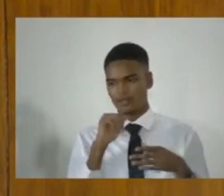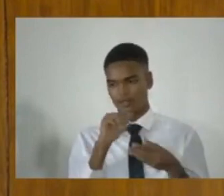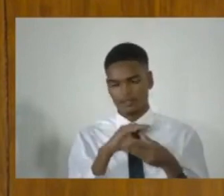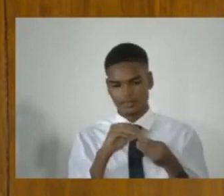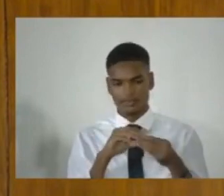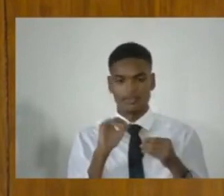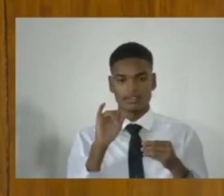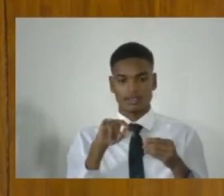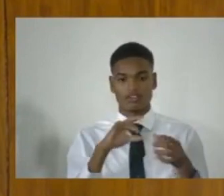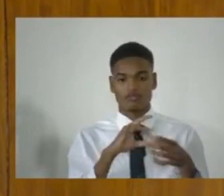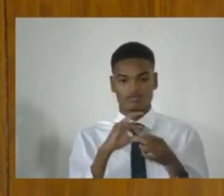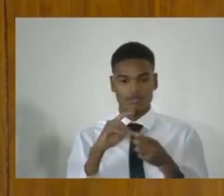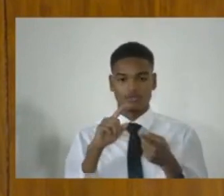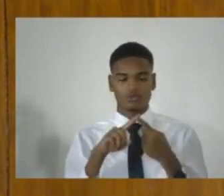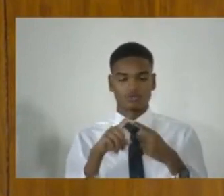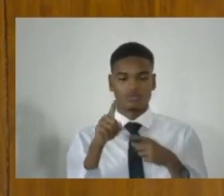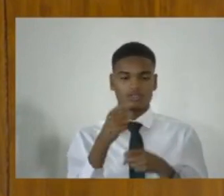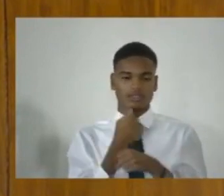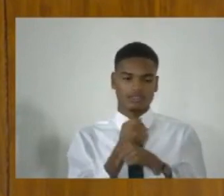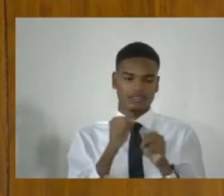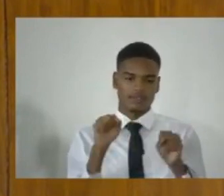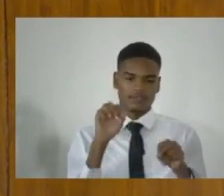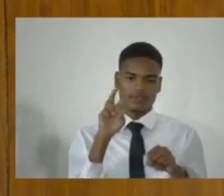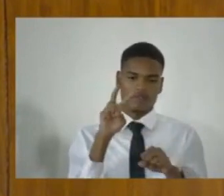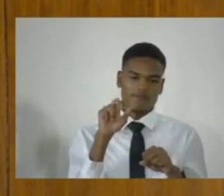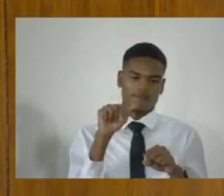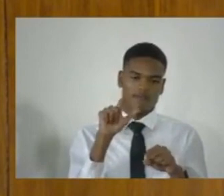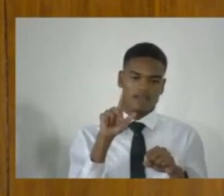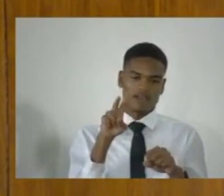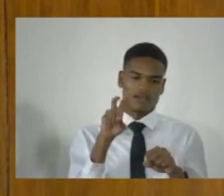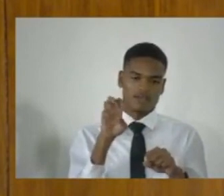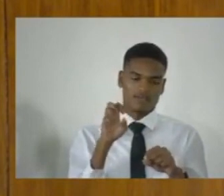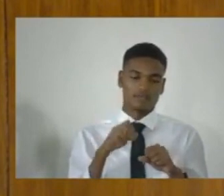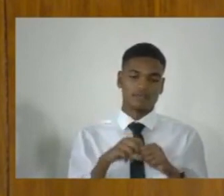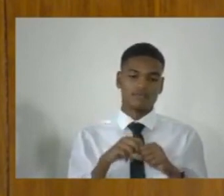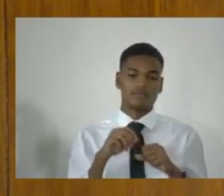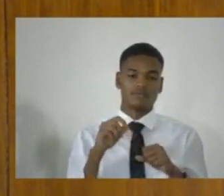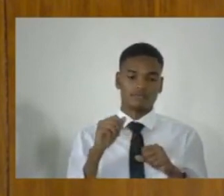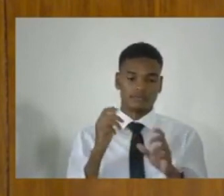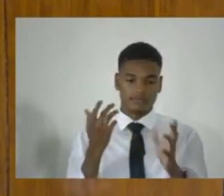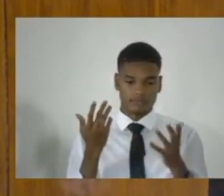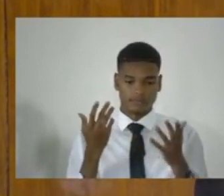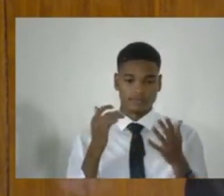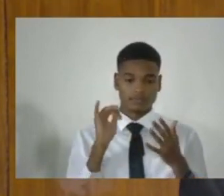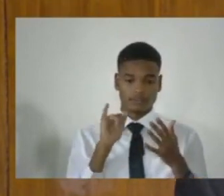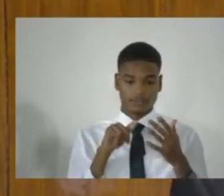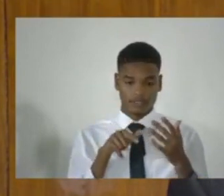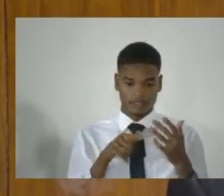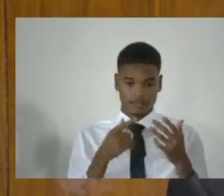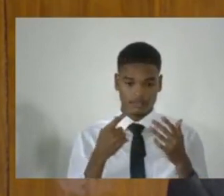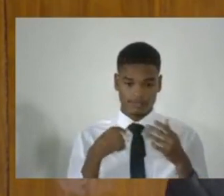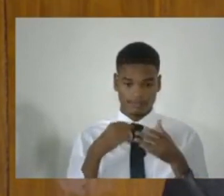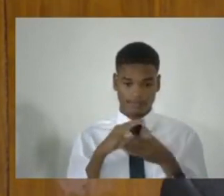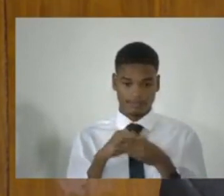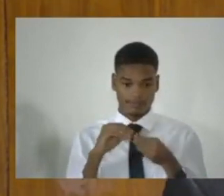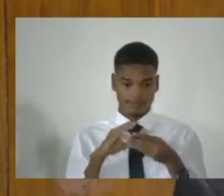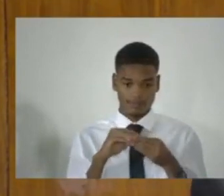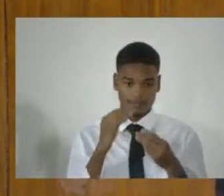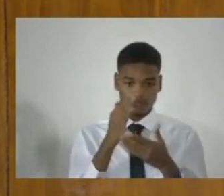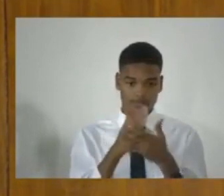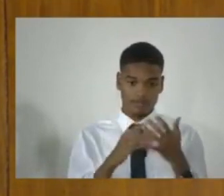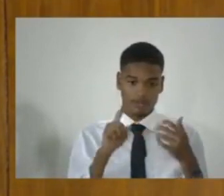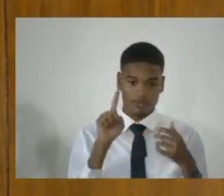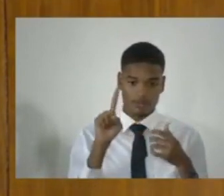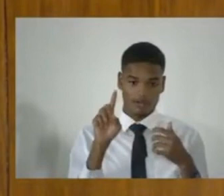it relates to that safety valve. Madam Speaker, the safety valve of which I speak, which is Part 1B